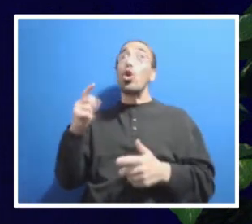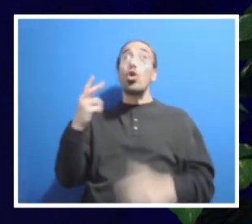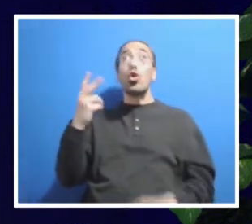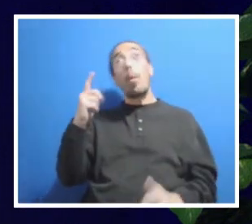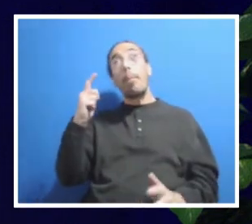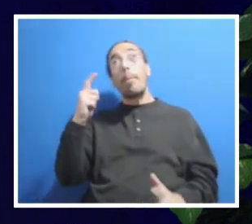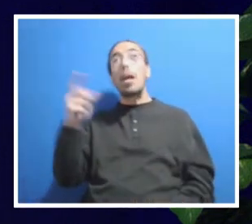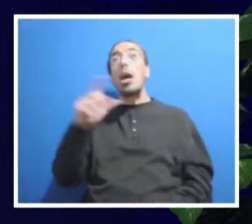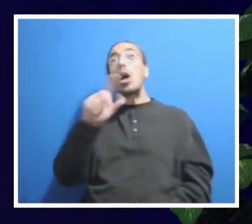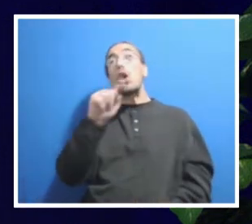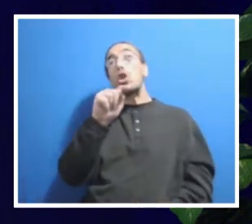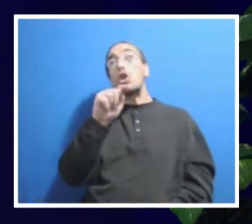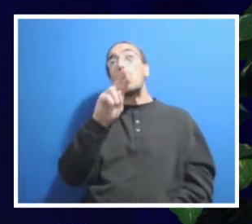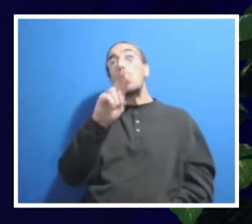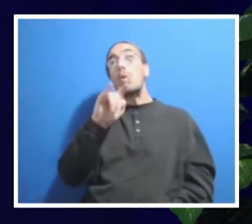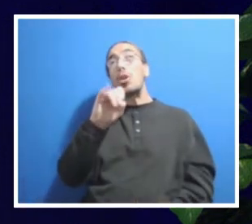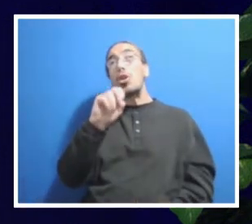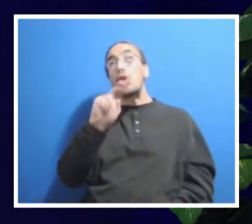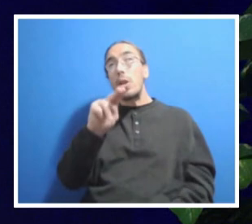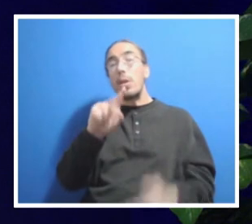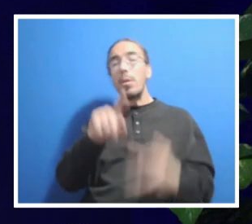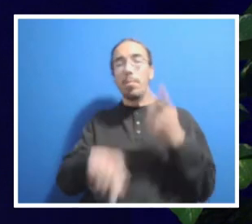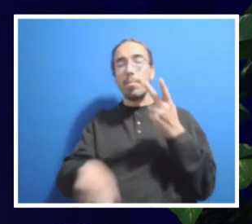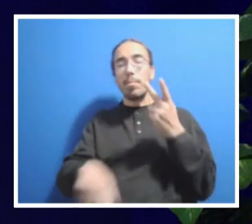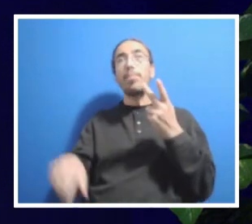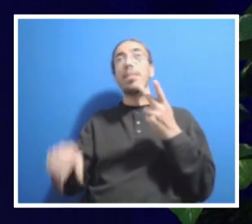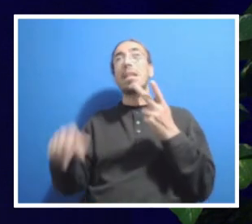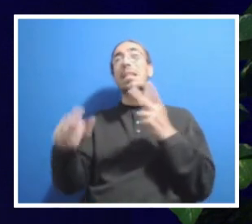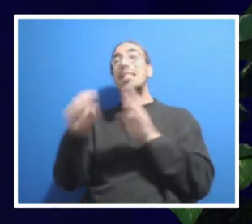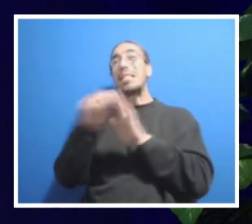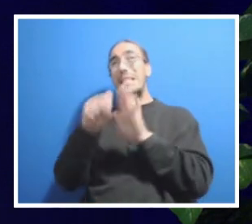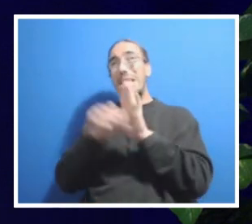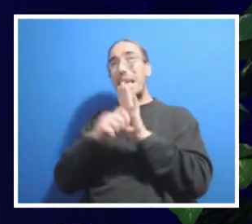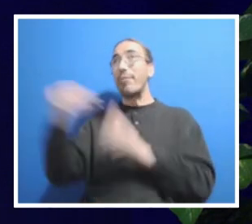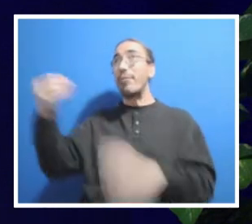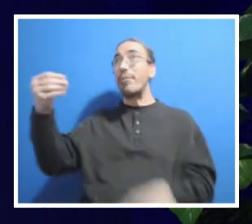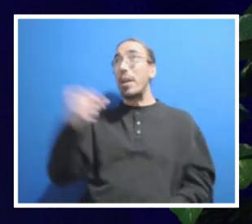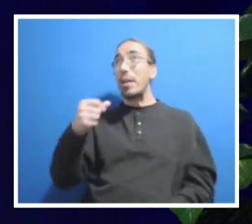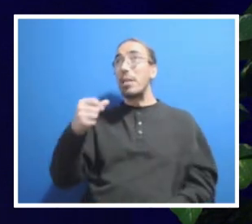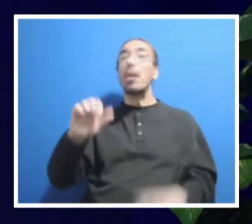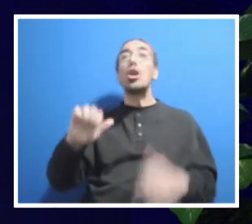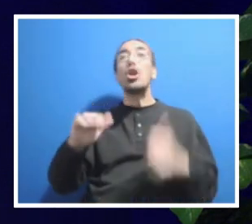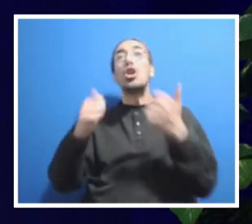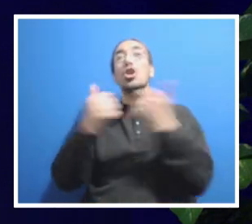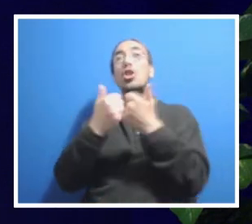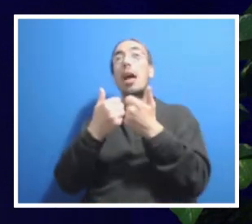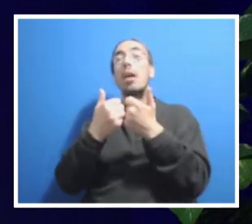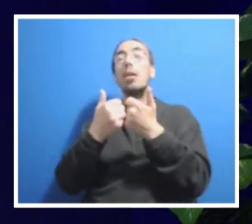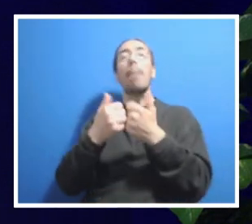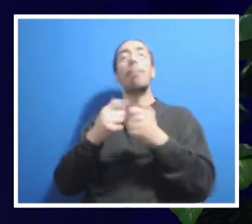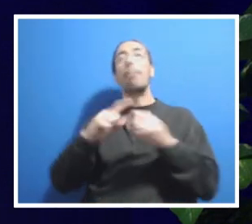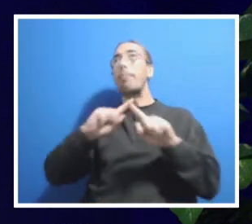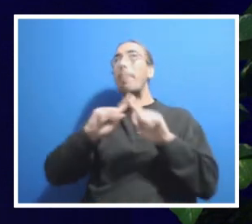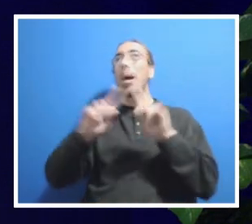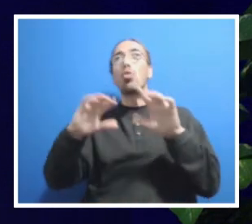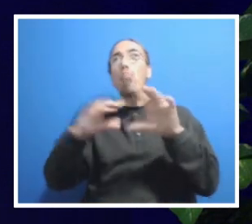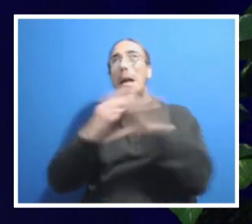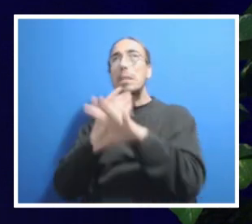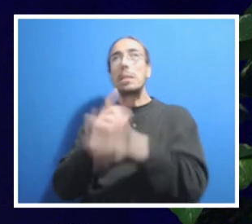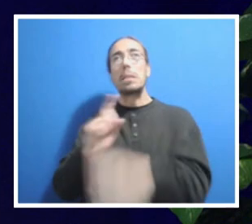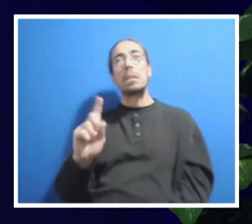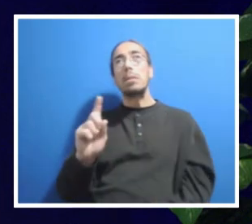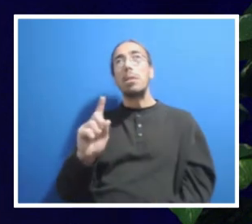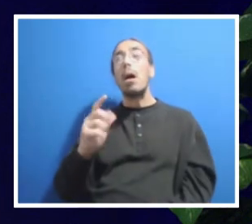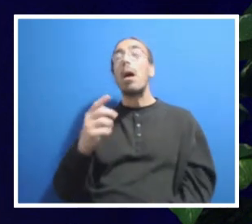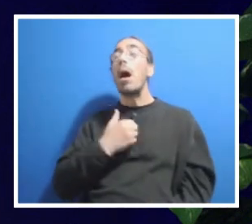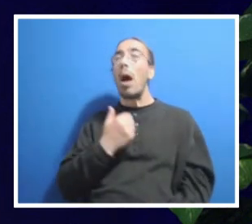and state funding. But I do want to say this is a challenge, but it is not a crisis. We really have some runway here to,